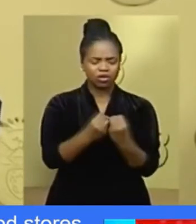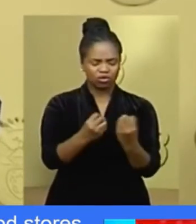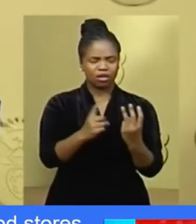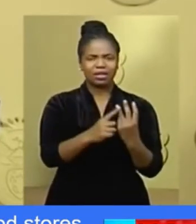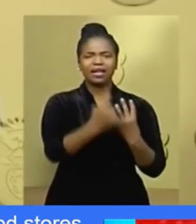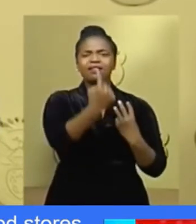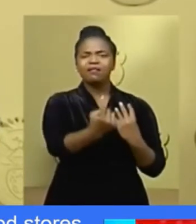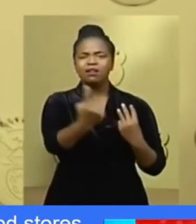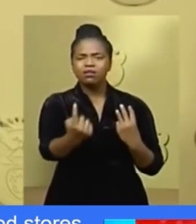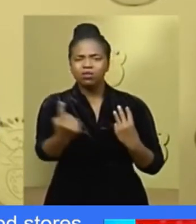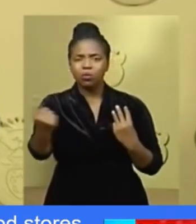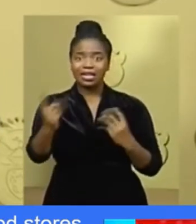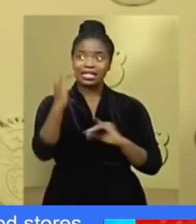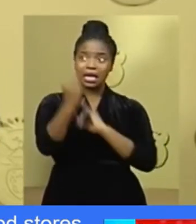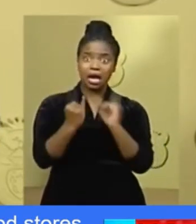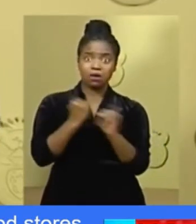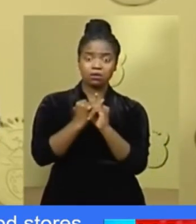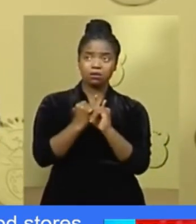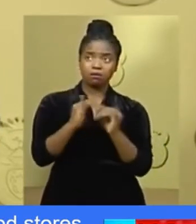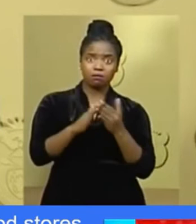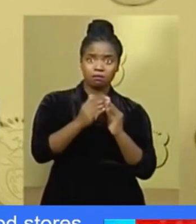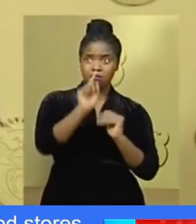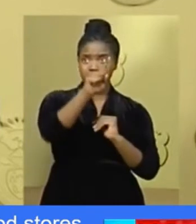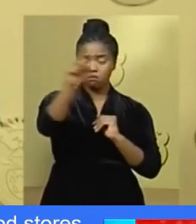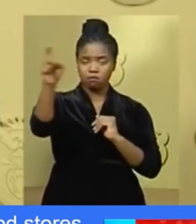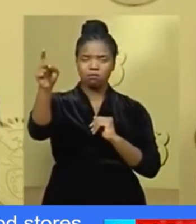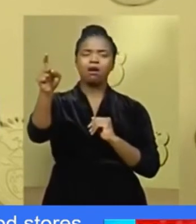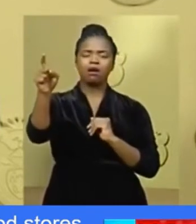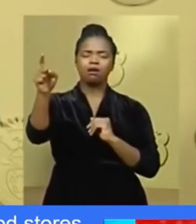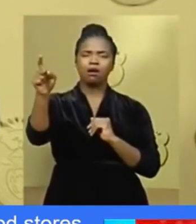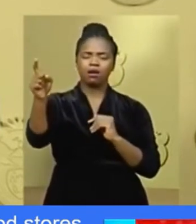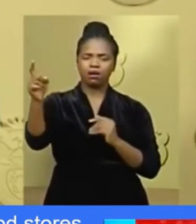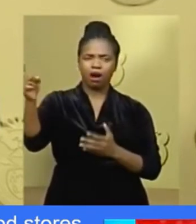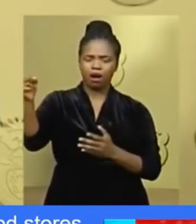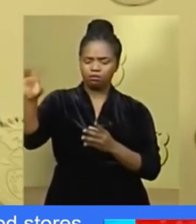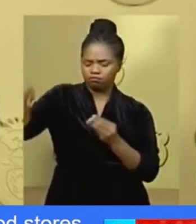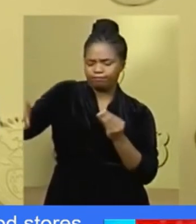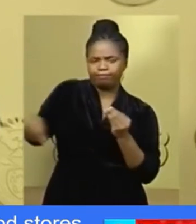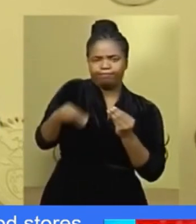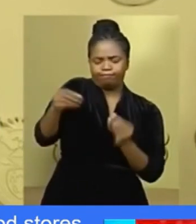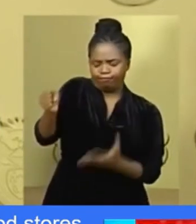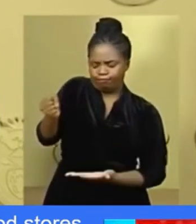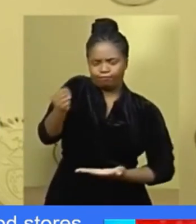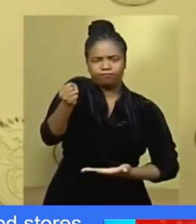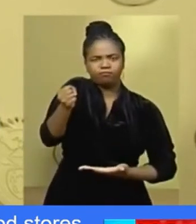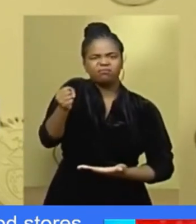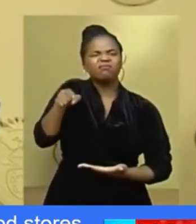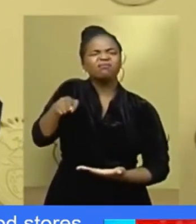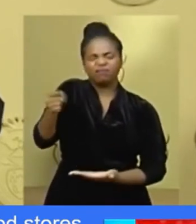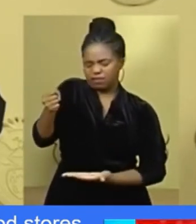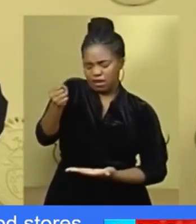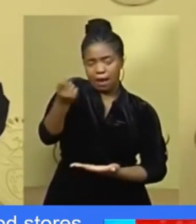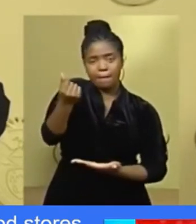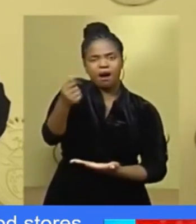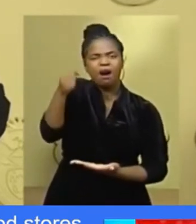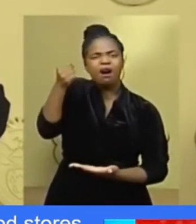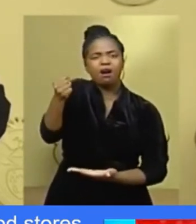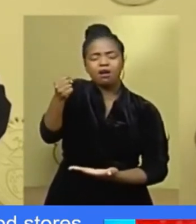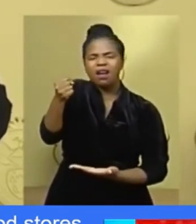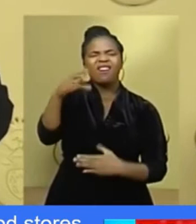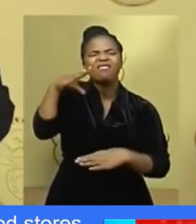individuals and members of the international community can contribute to. The fund will focus efforts